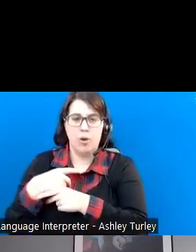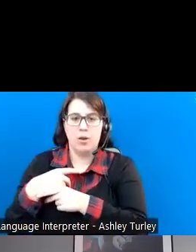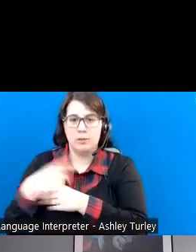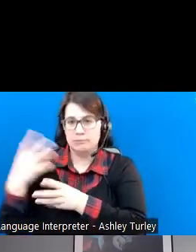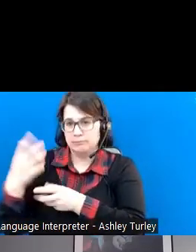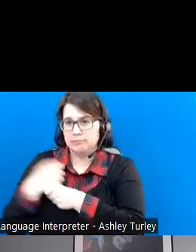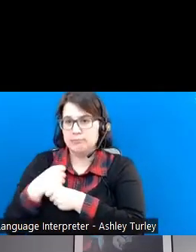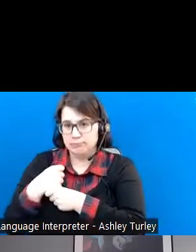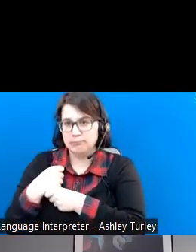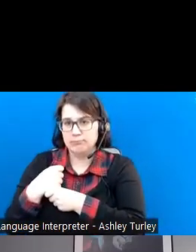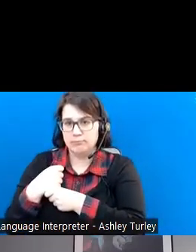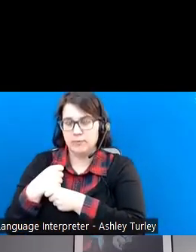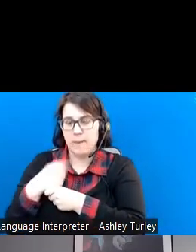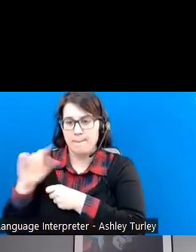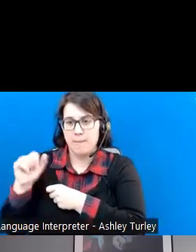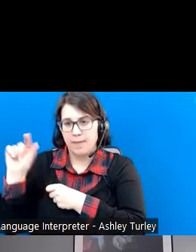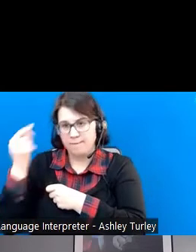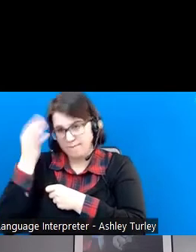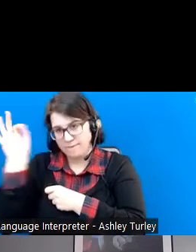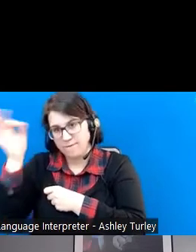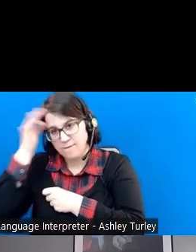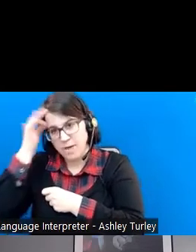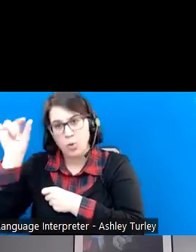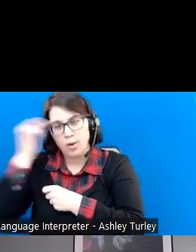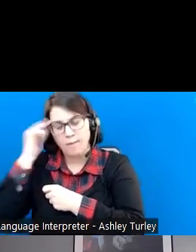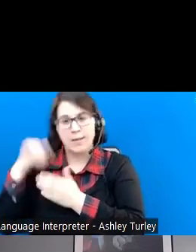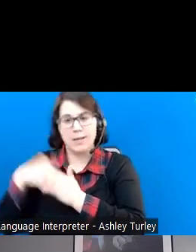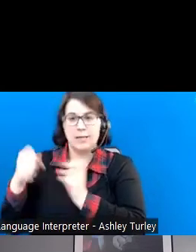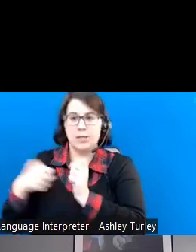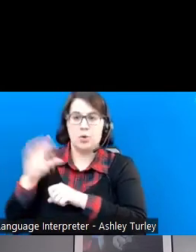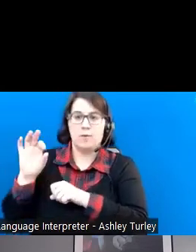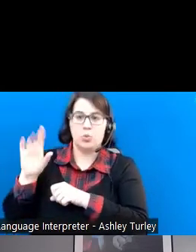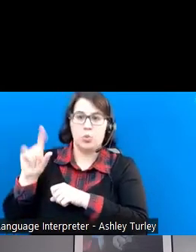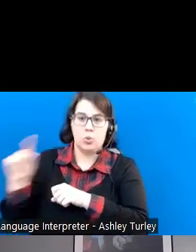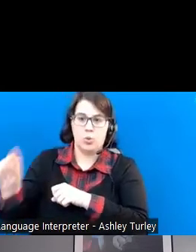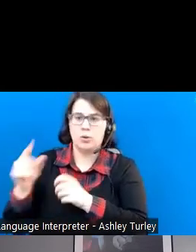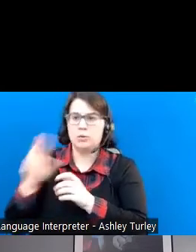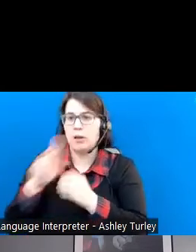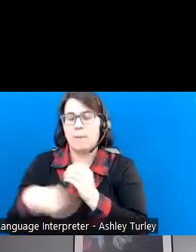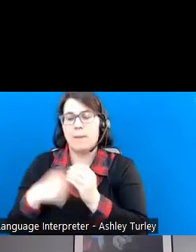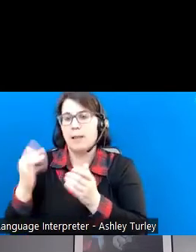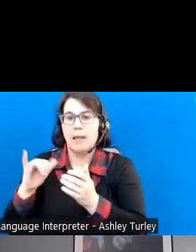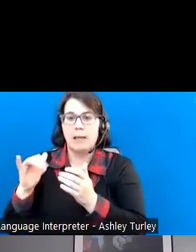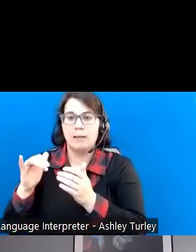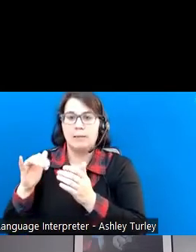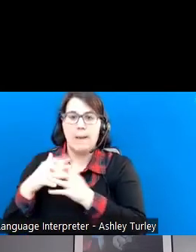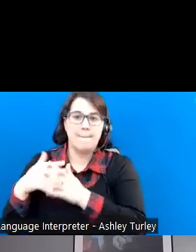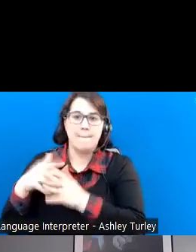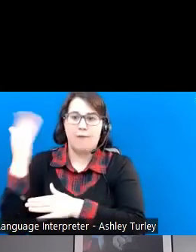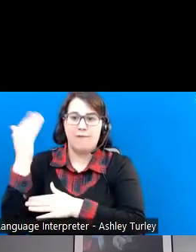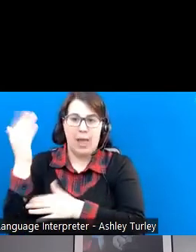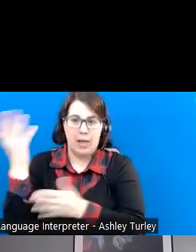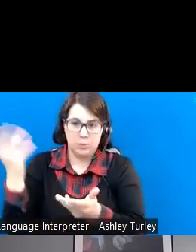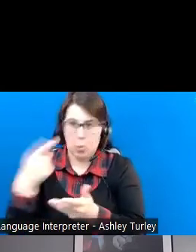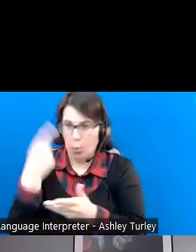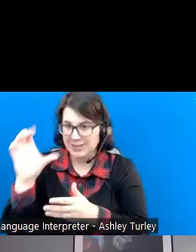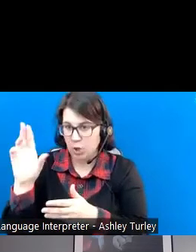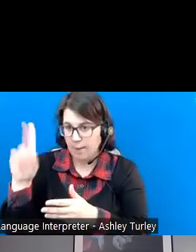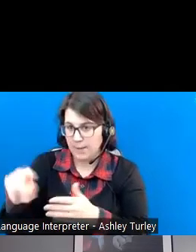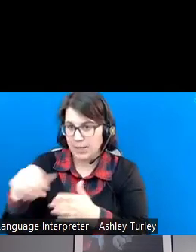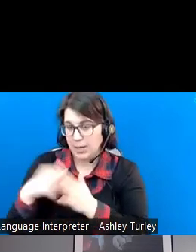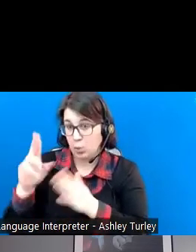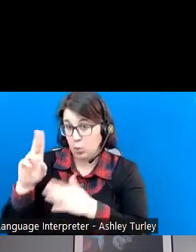in fiscal year 2020. And we're talking about things like American flags. I know there's a CRP in Utah that makes American flags